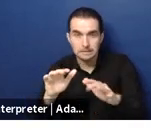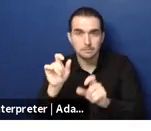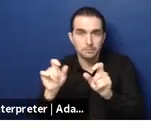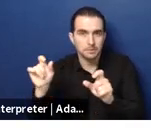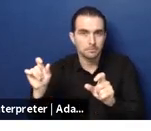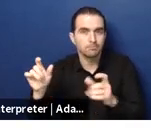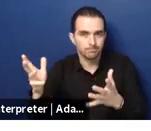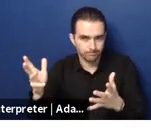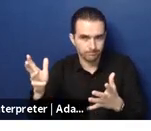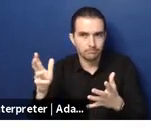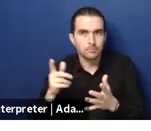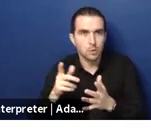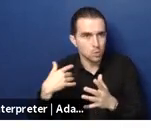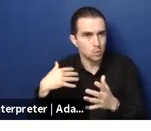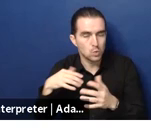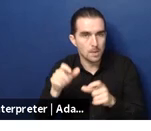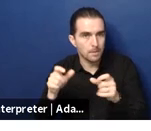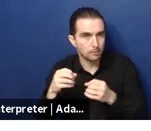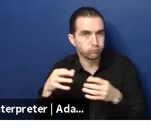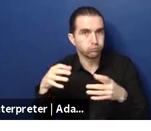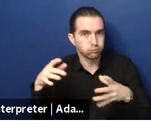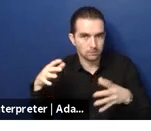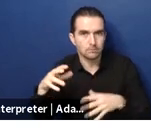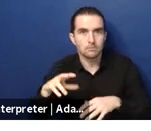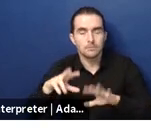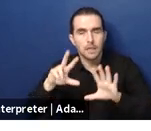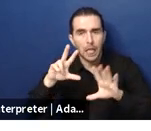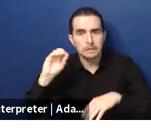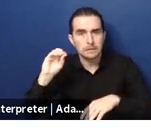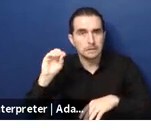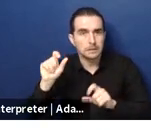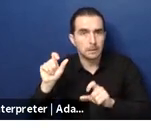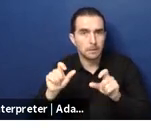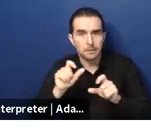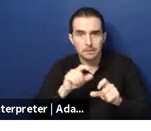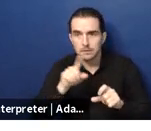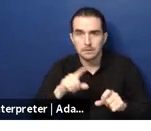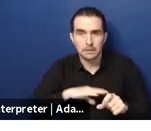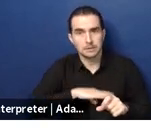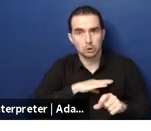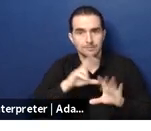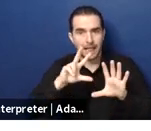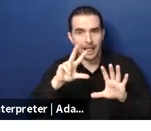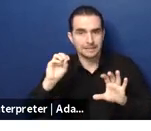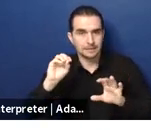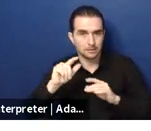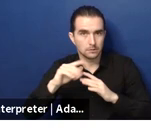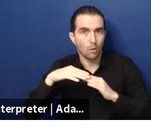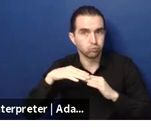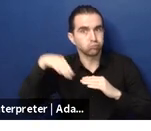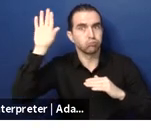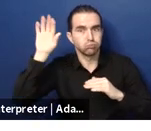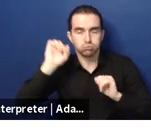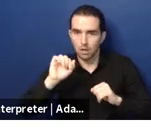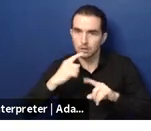of course um as we all know older persons with disability especially older women with disabilities are especially vulnerable and face sort of multiple